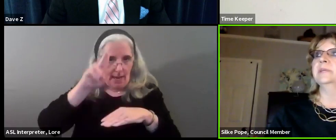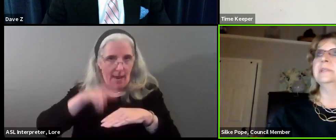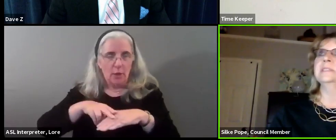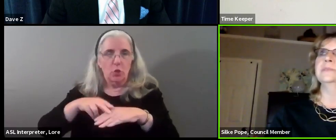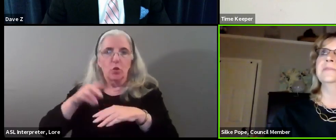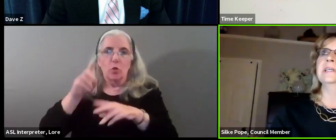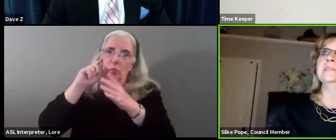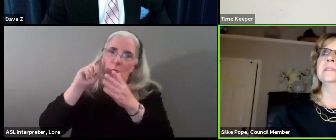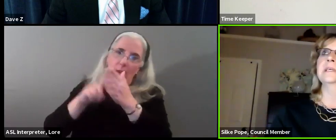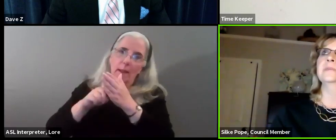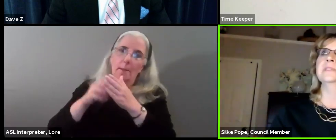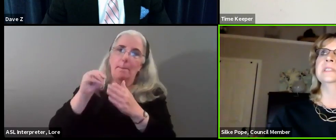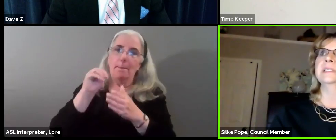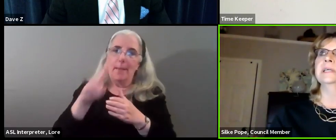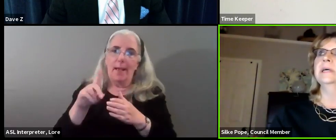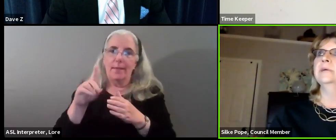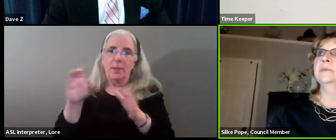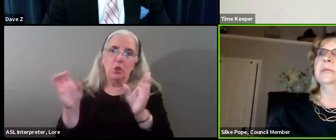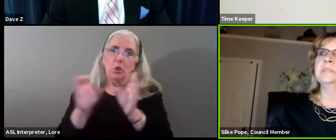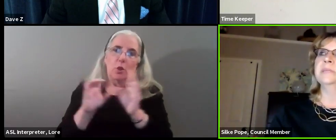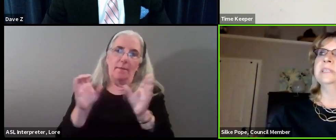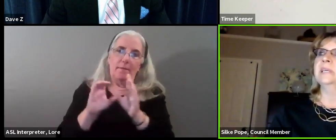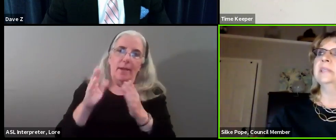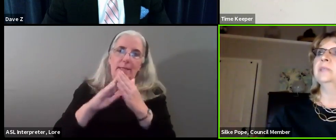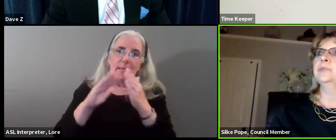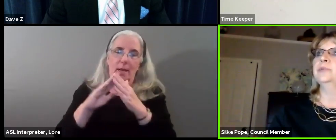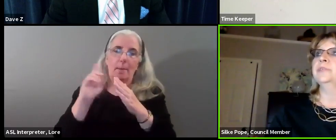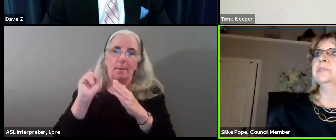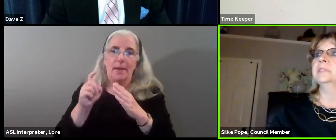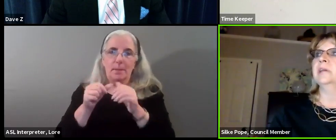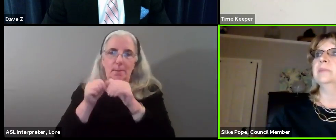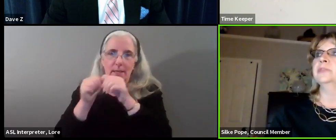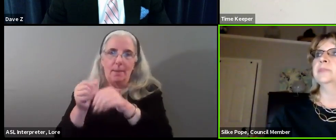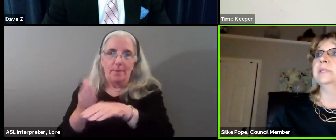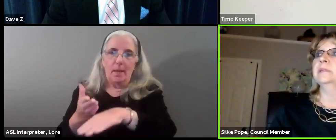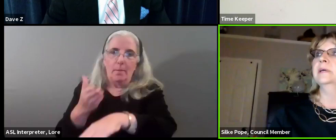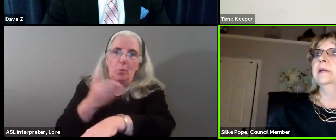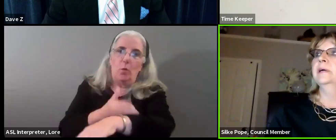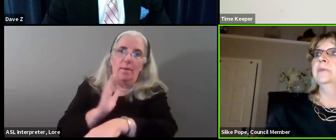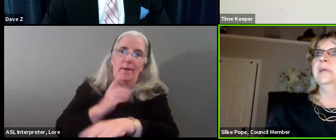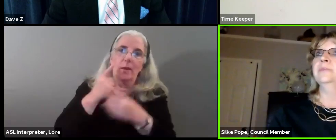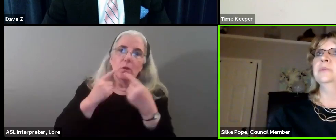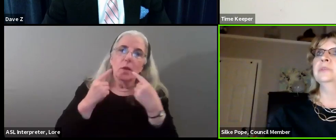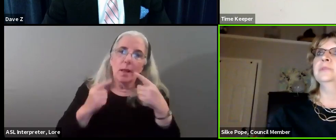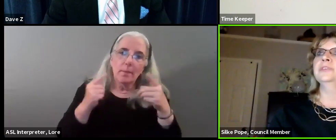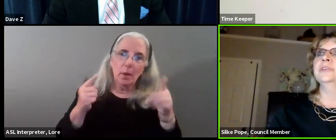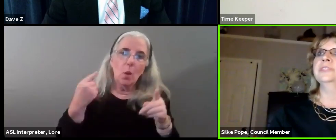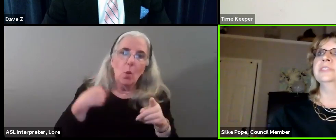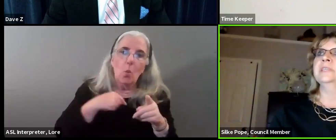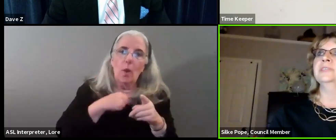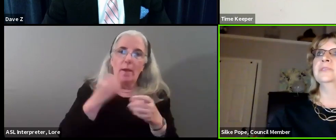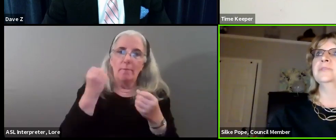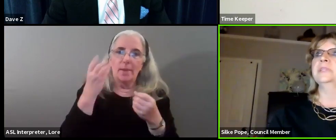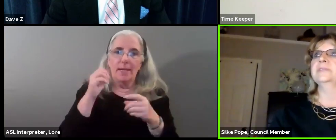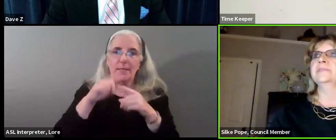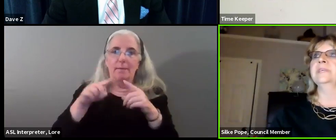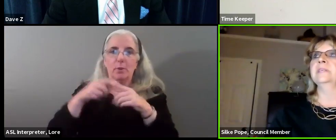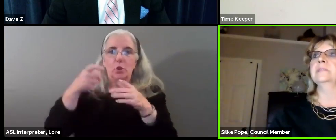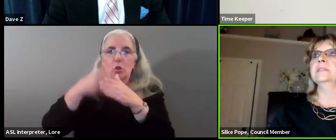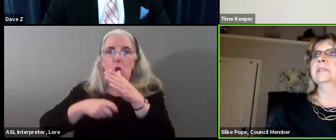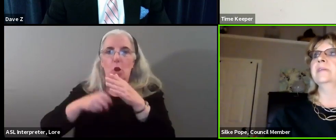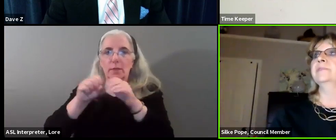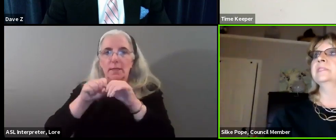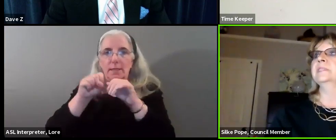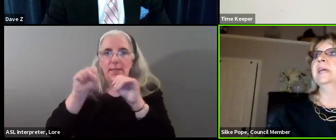as a Maryland certified sustainable city. We must maintain and improve on this accomplishment. We have multiple charging stations for electric